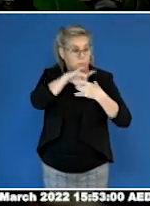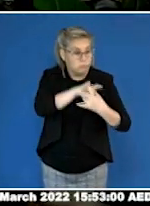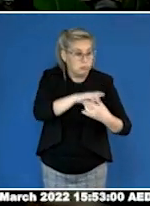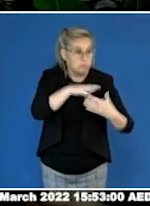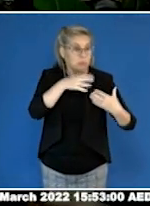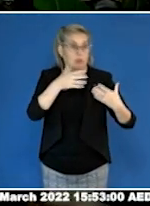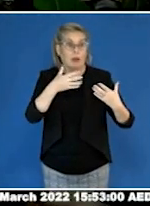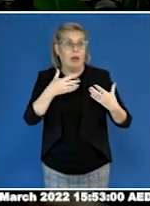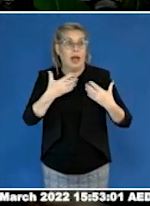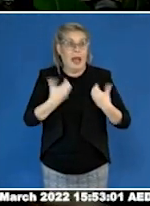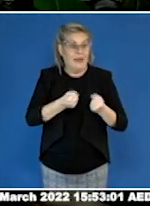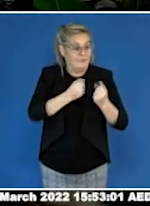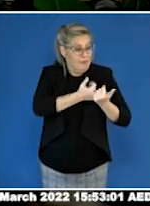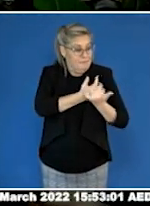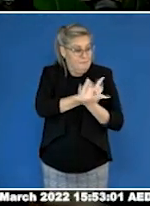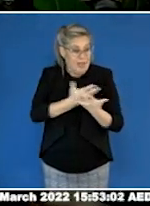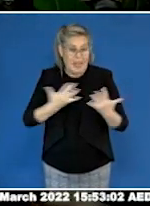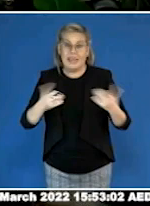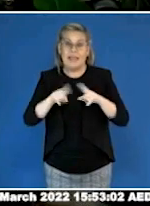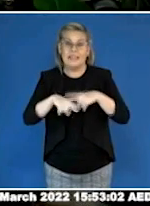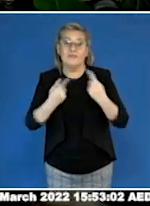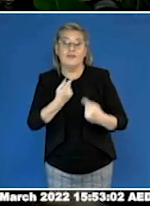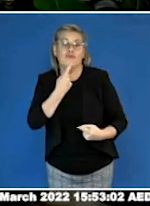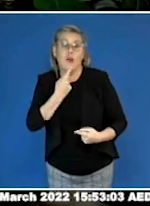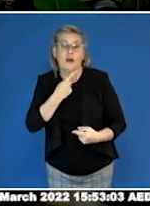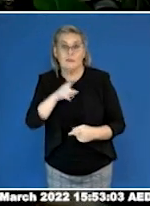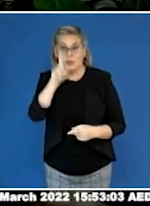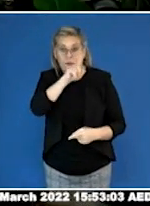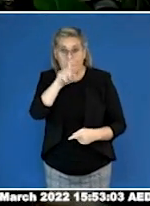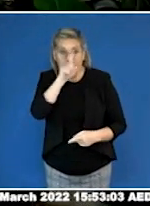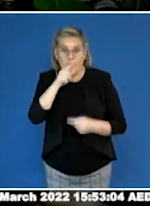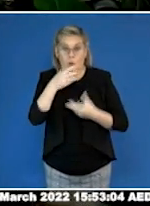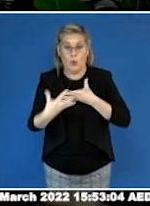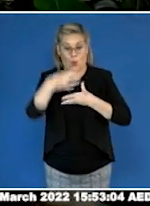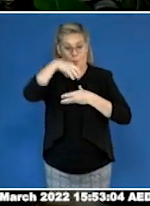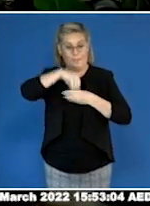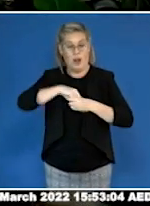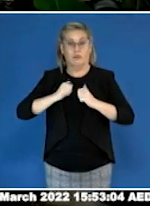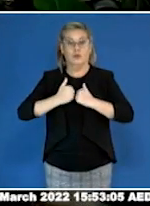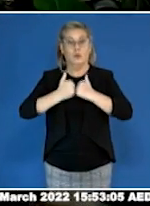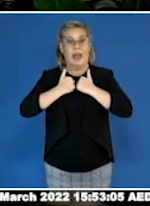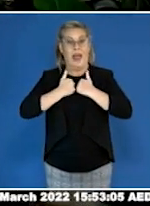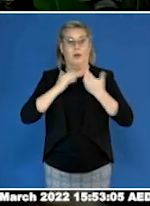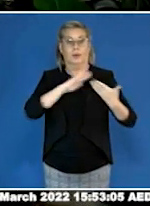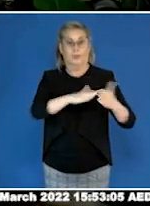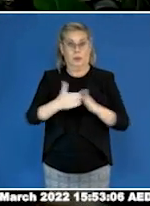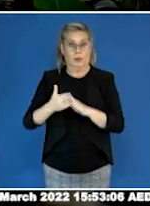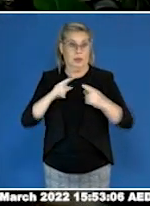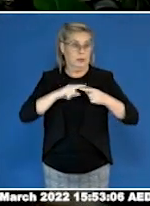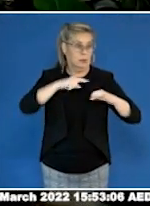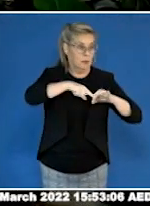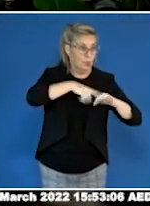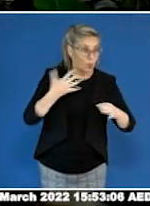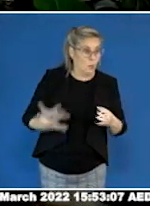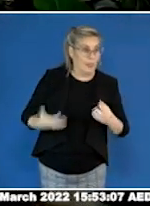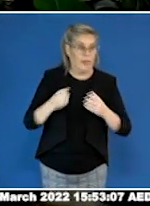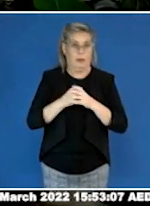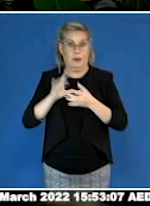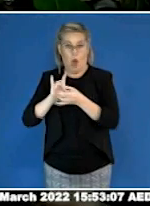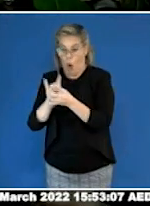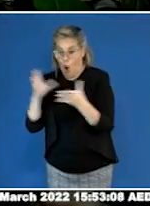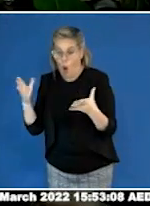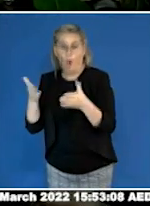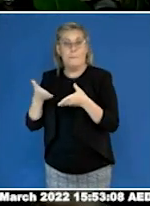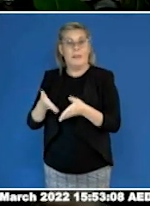poverty, homelessness, violence. We are invisible as our disability is largely hidden. Being autistic and